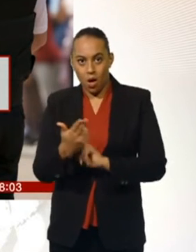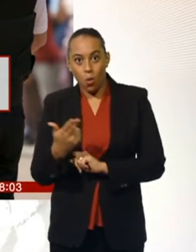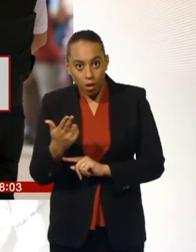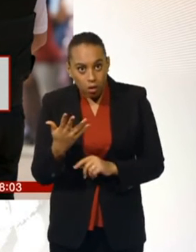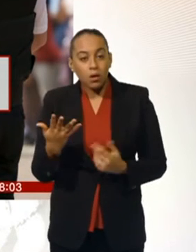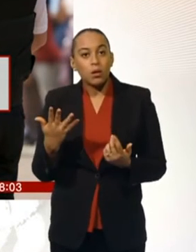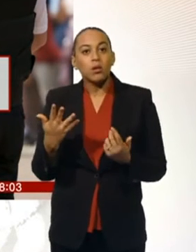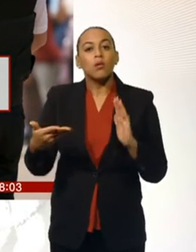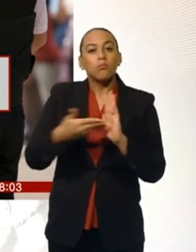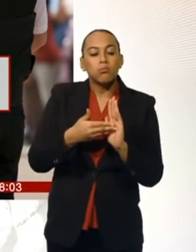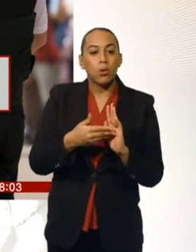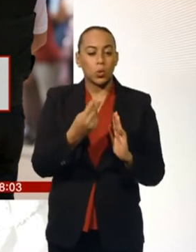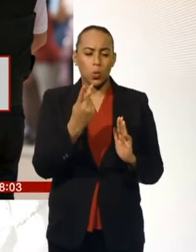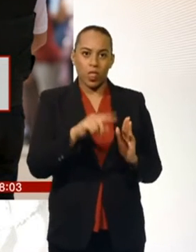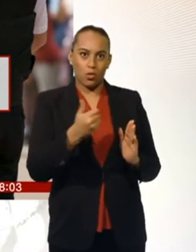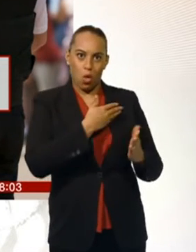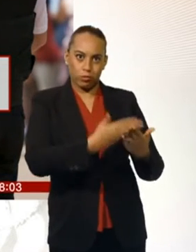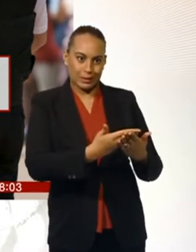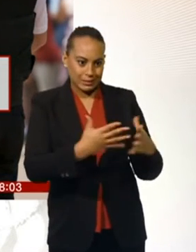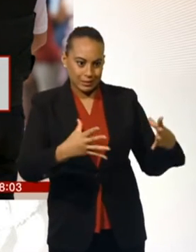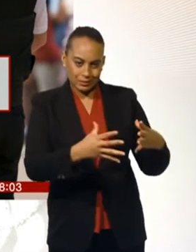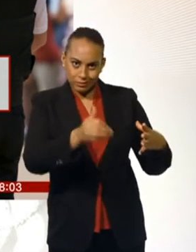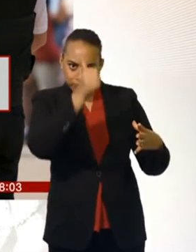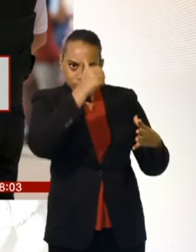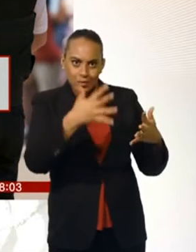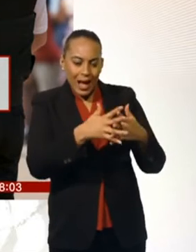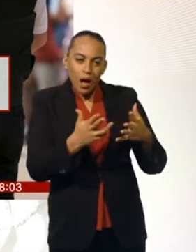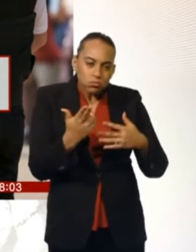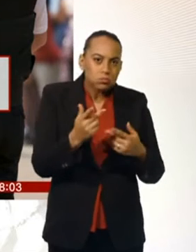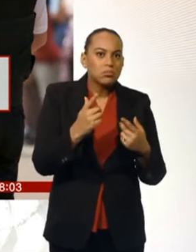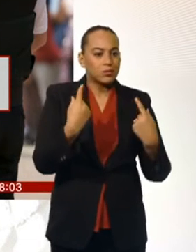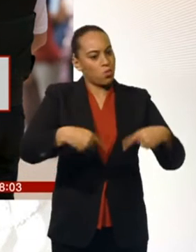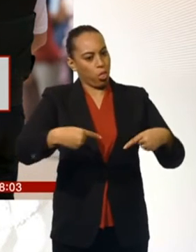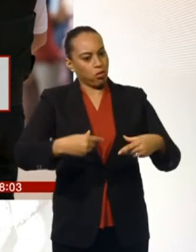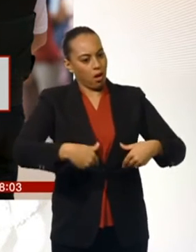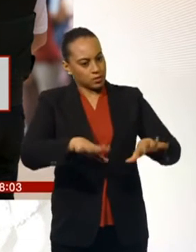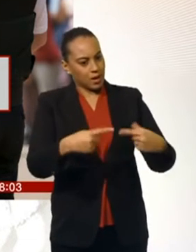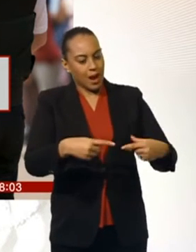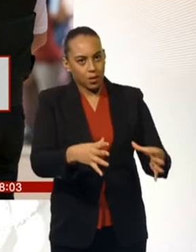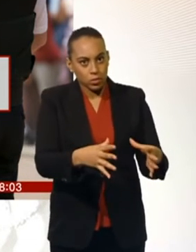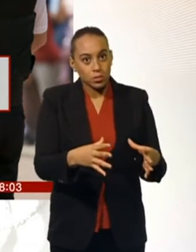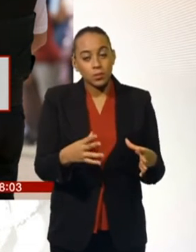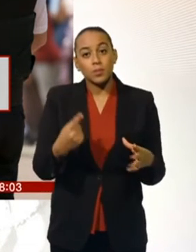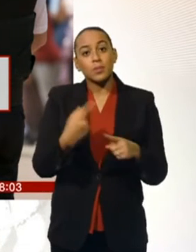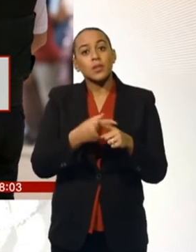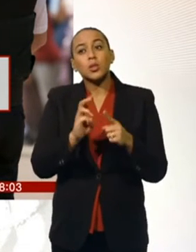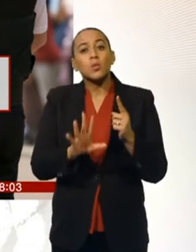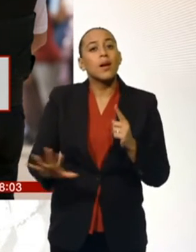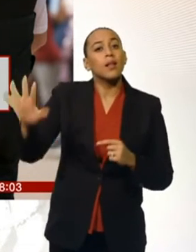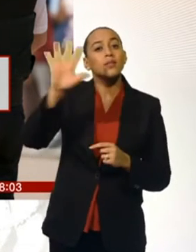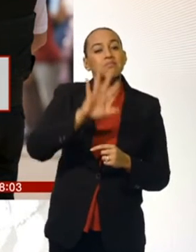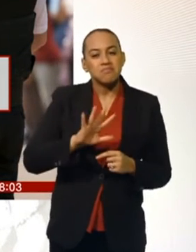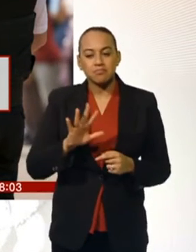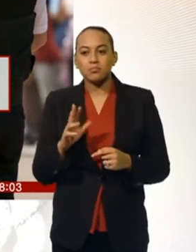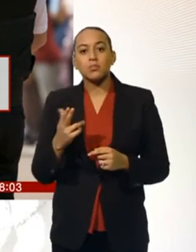addition to around 2,000 who are currently authorised to carry weapons in London. Across England and Wales, the number of armed